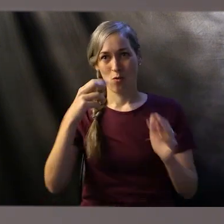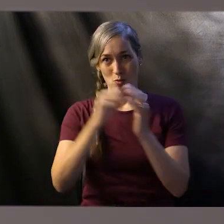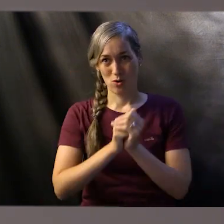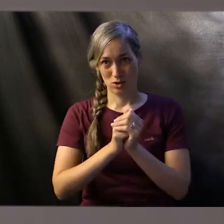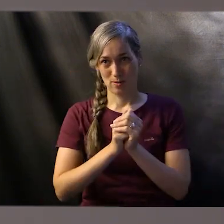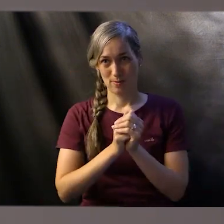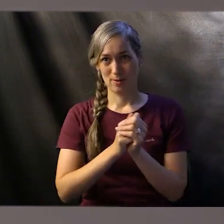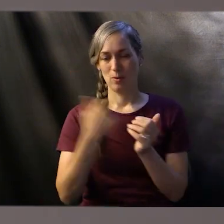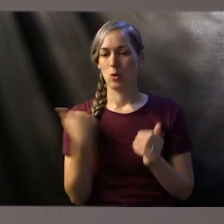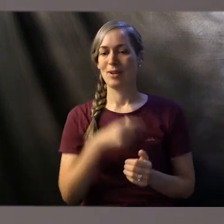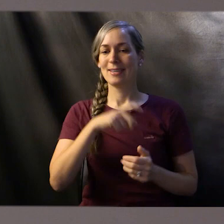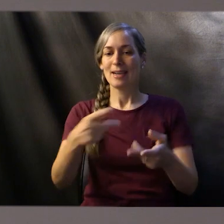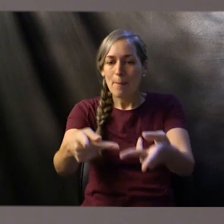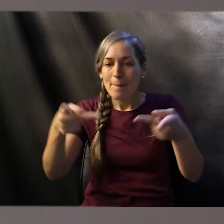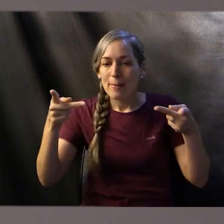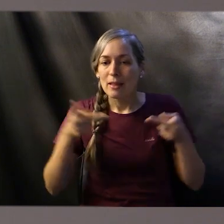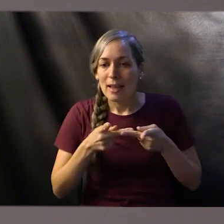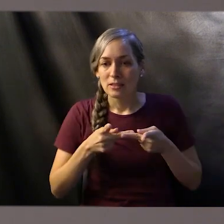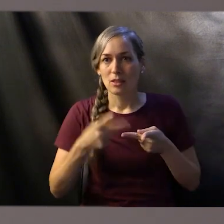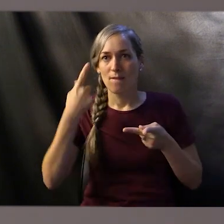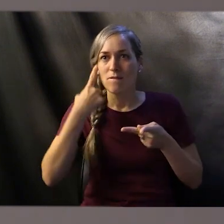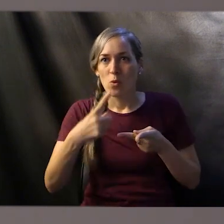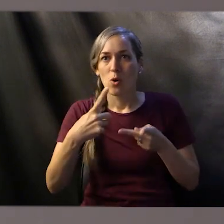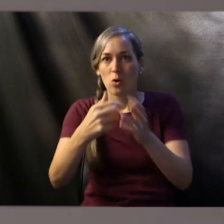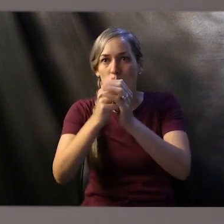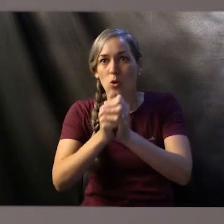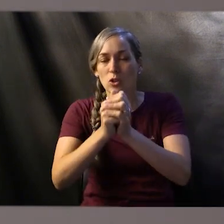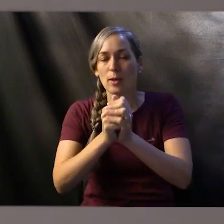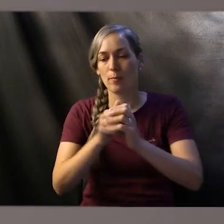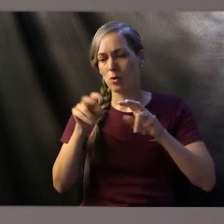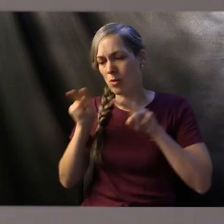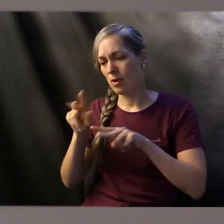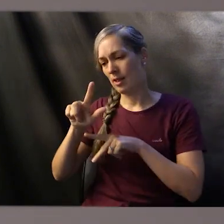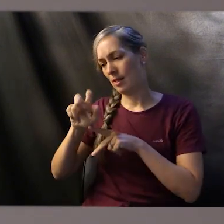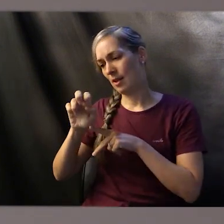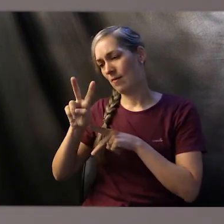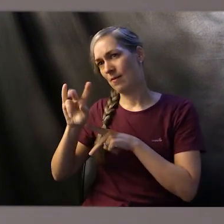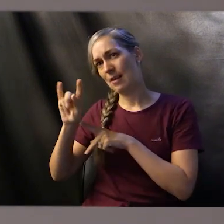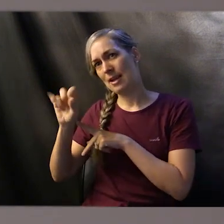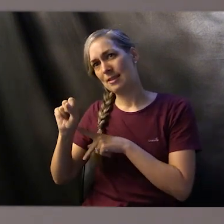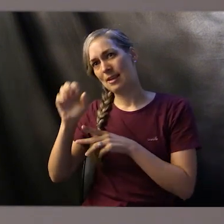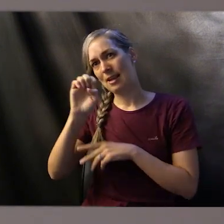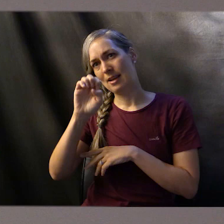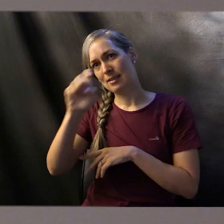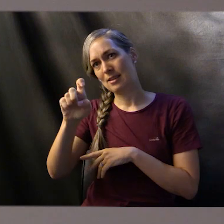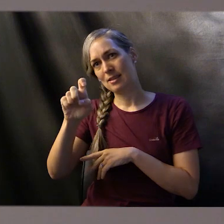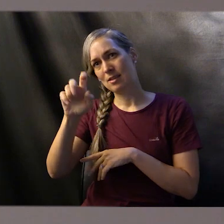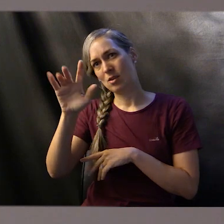we need a place where we can conduct our worship. So let's look again at the Levites. in Exodus chapter 25